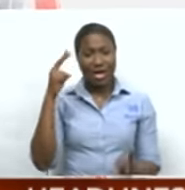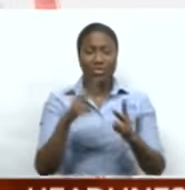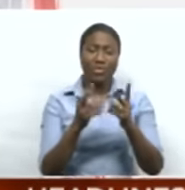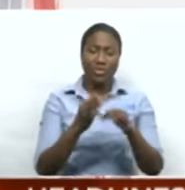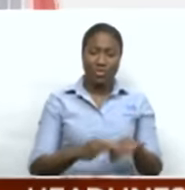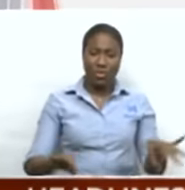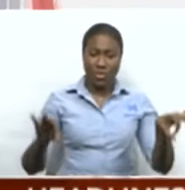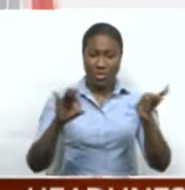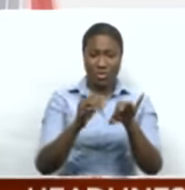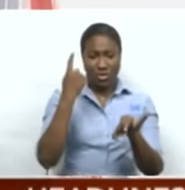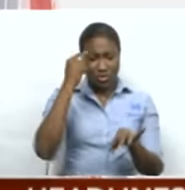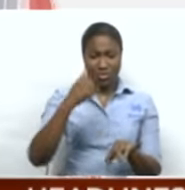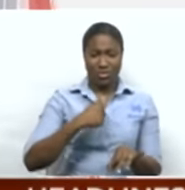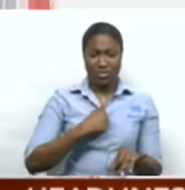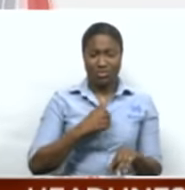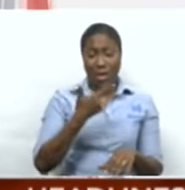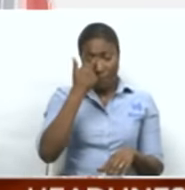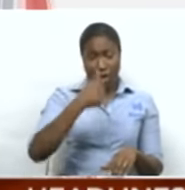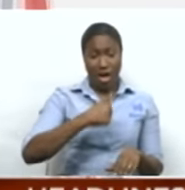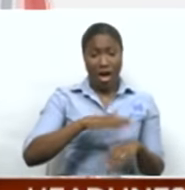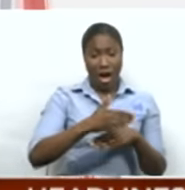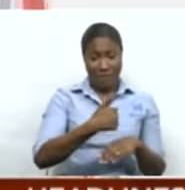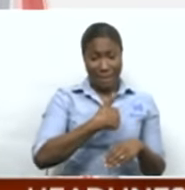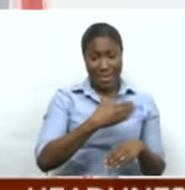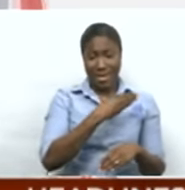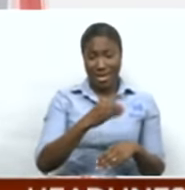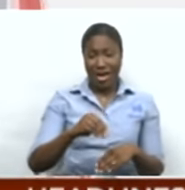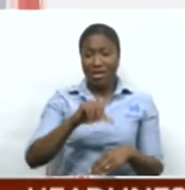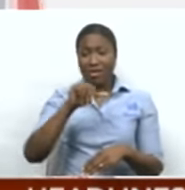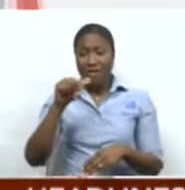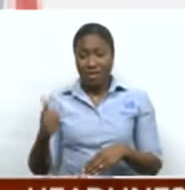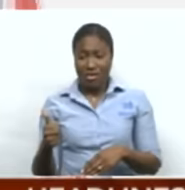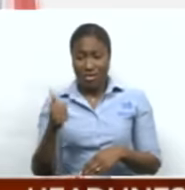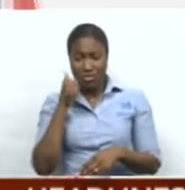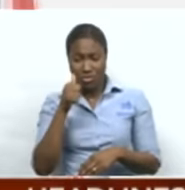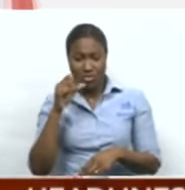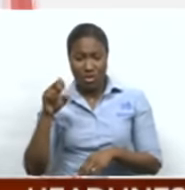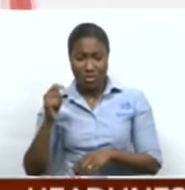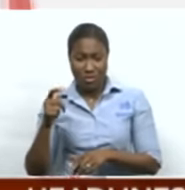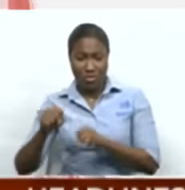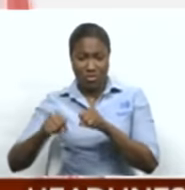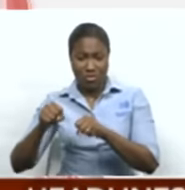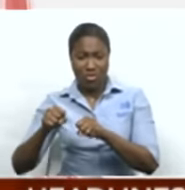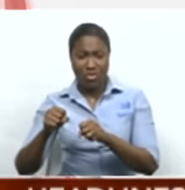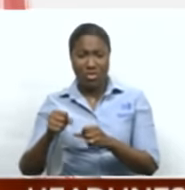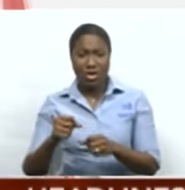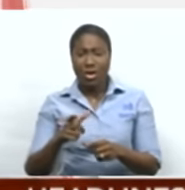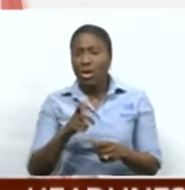mean, after me and Tennille, there's a kind of gap for elite.